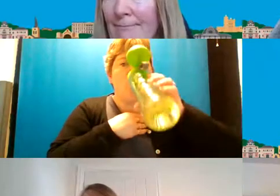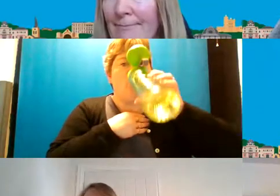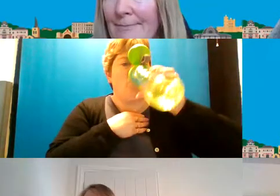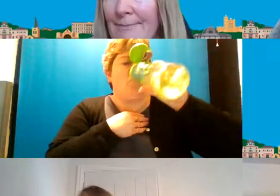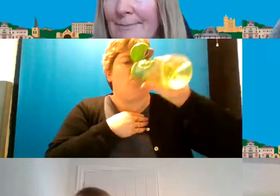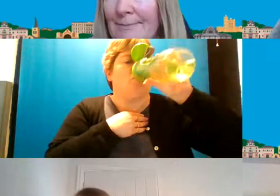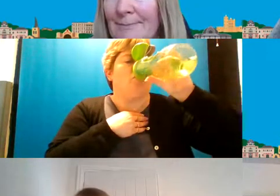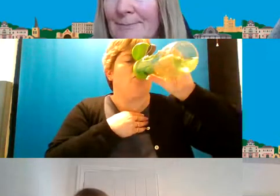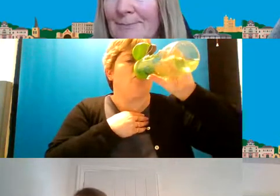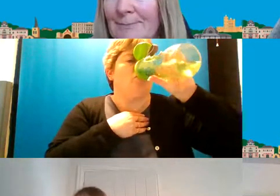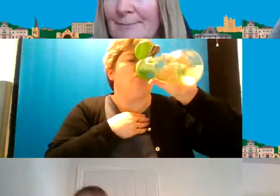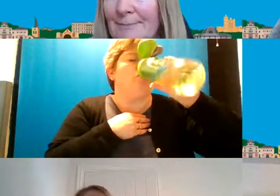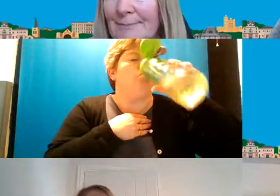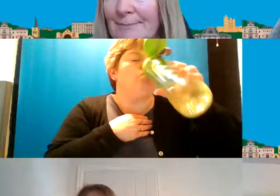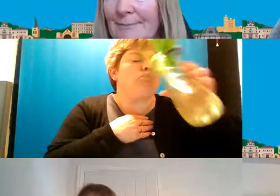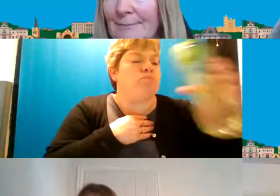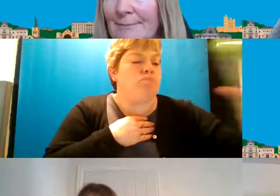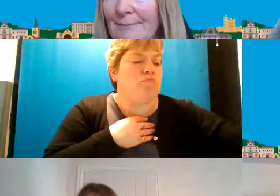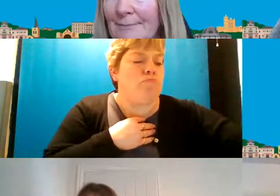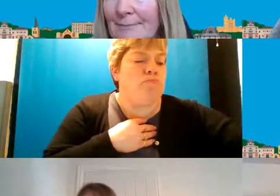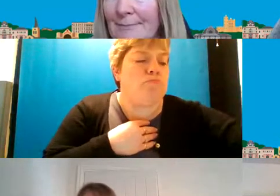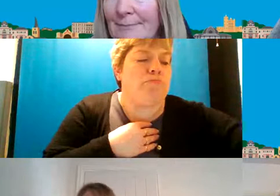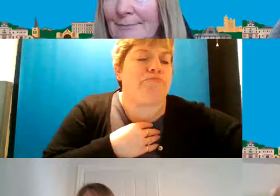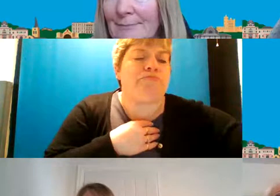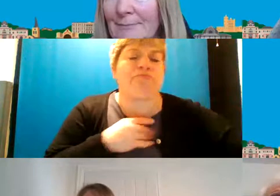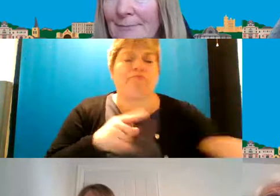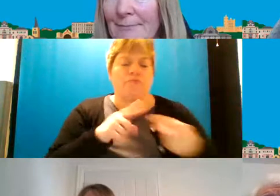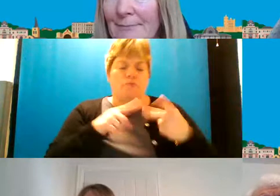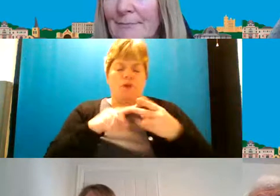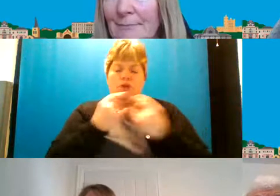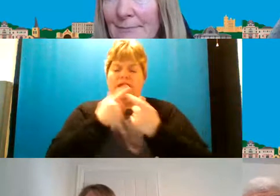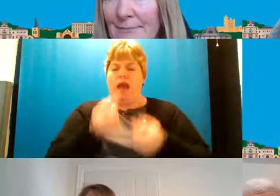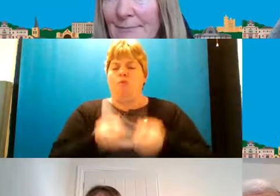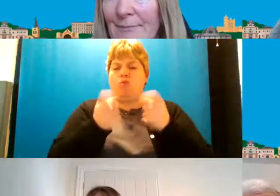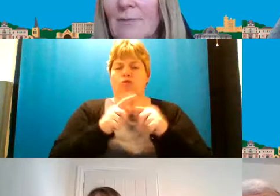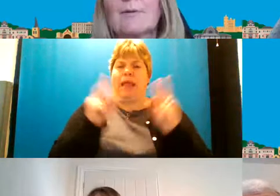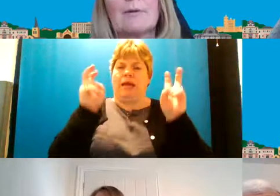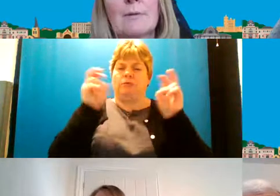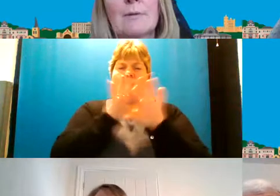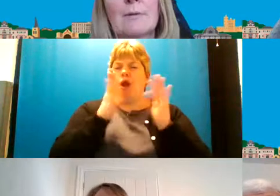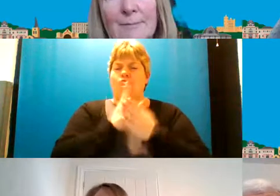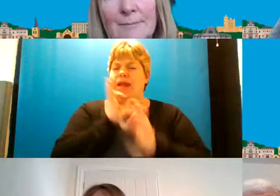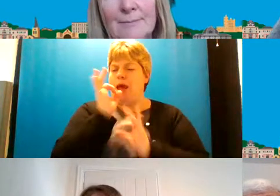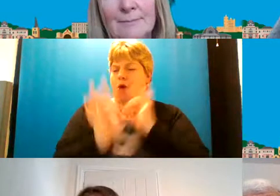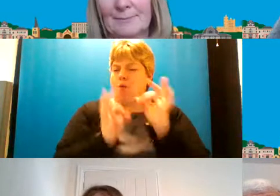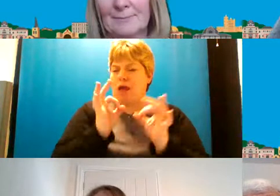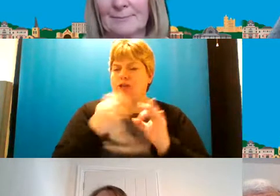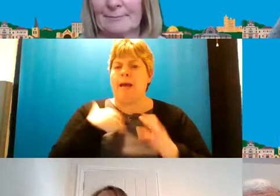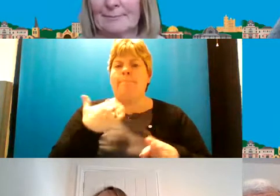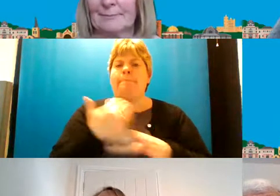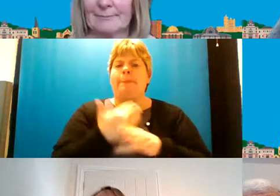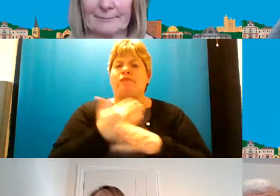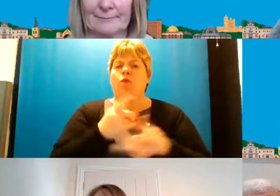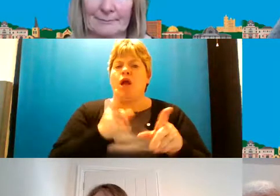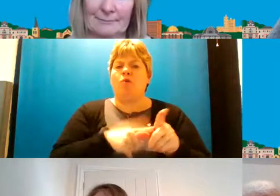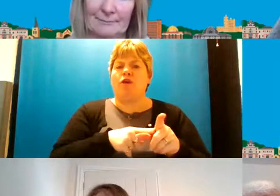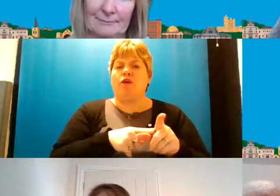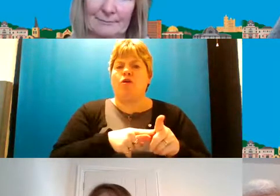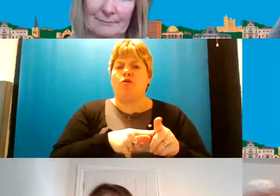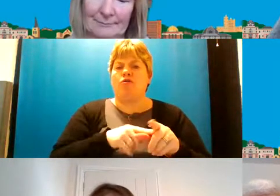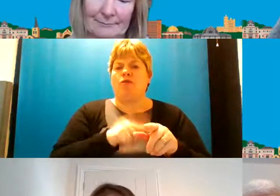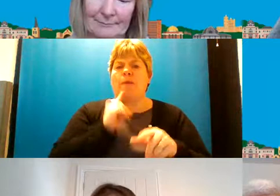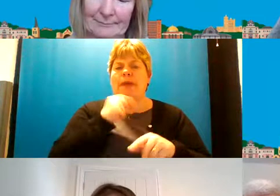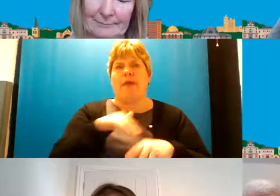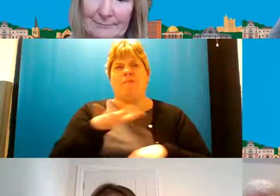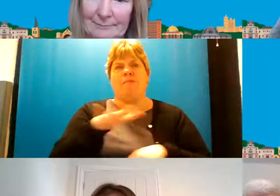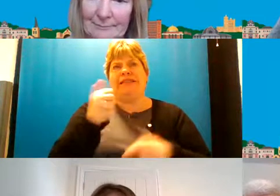um there's a couple of things i've kind of brought up as a as a topic not really a question it's just i've worked with young people for about six years prior to